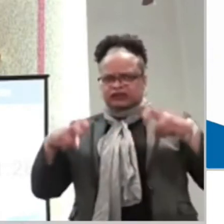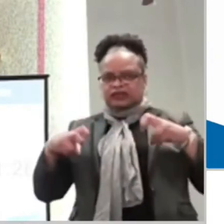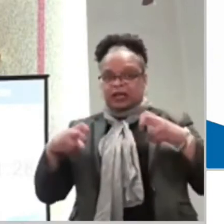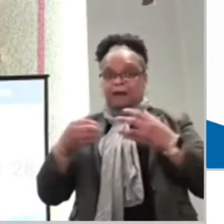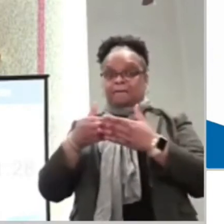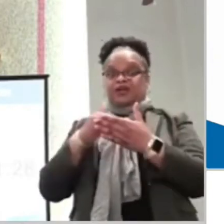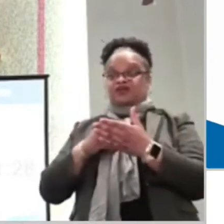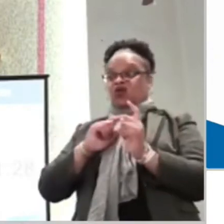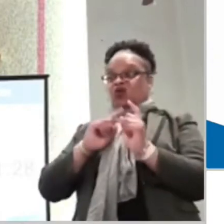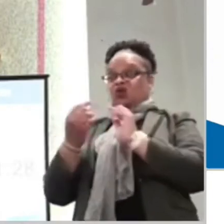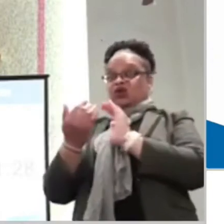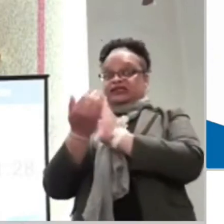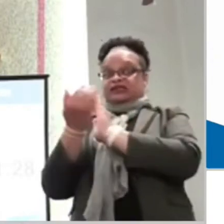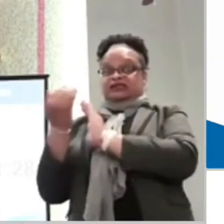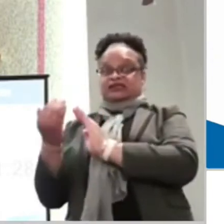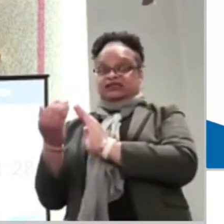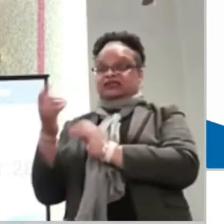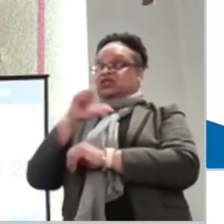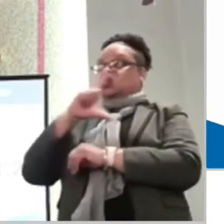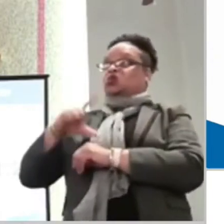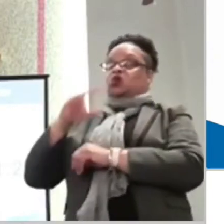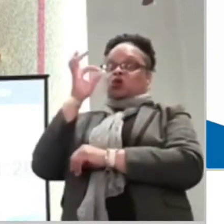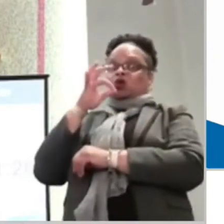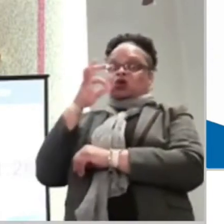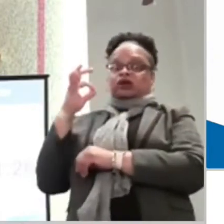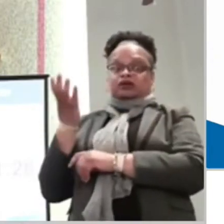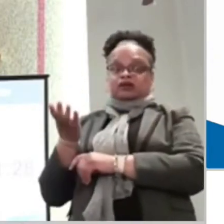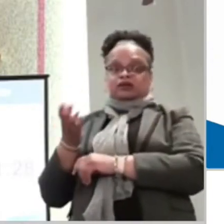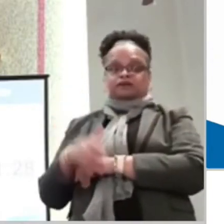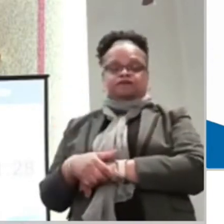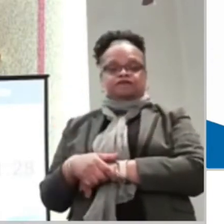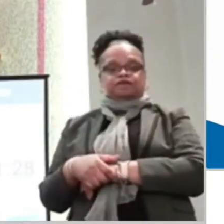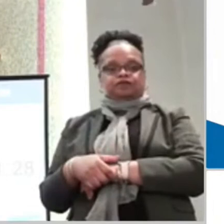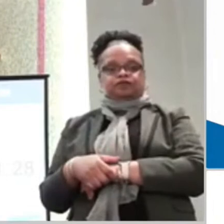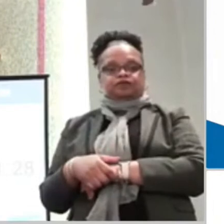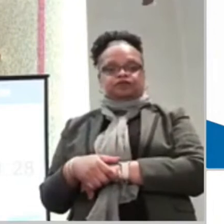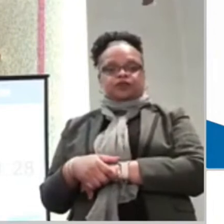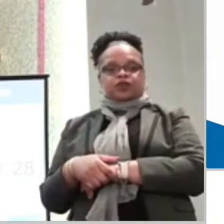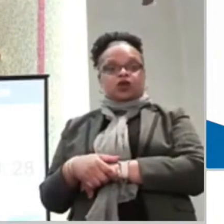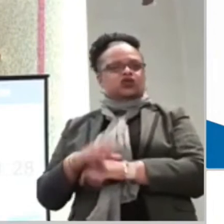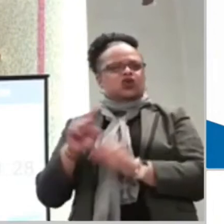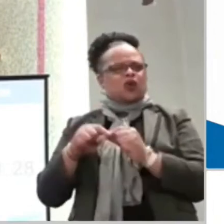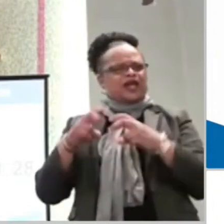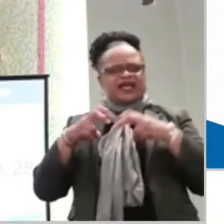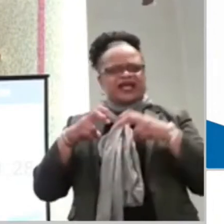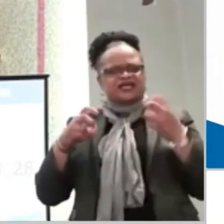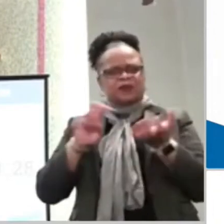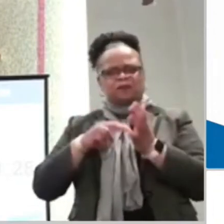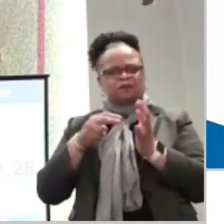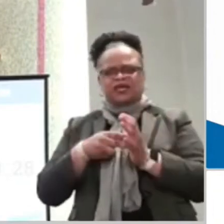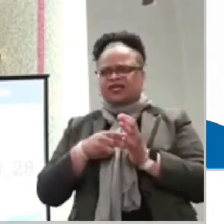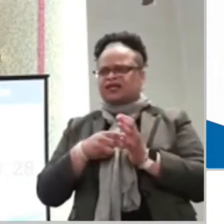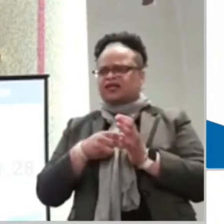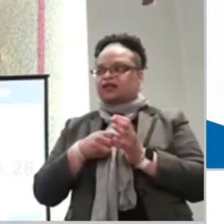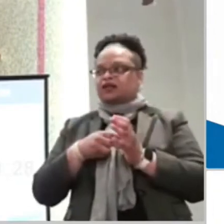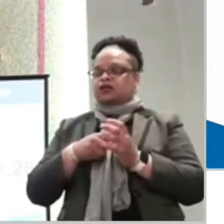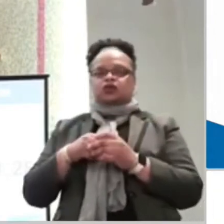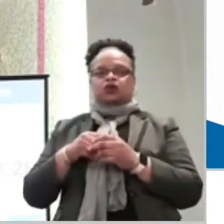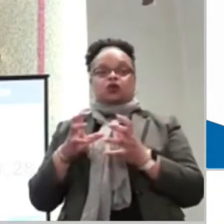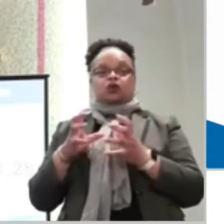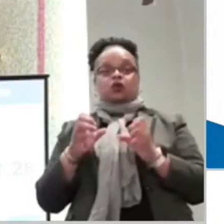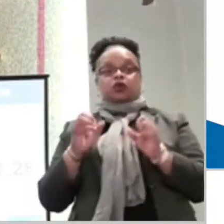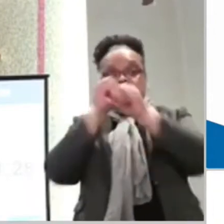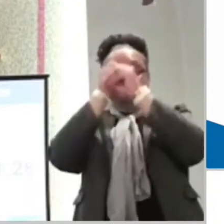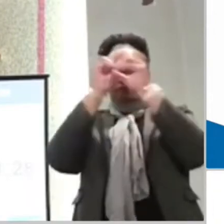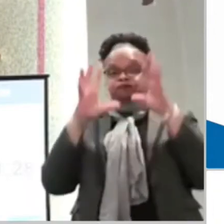approaching the Lord's Supper. But it also says something else when it tells us to examine. I'm going to fast forward things a